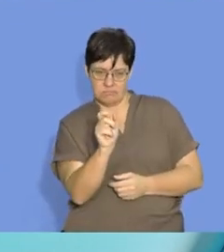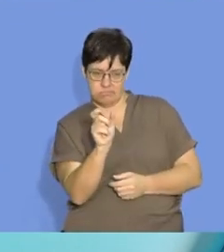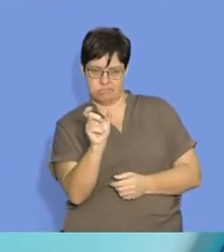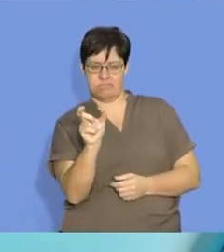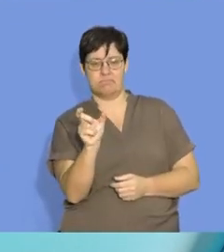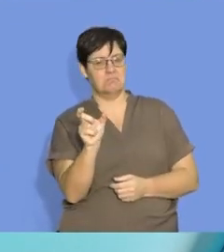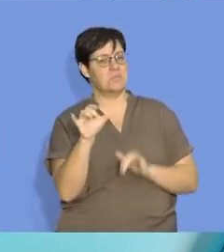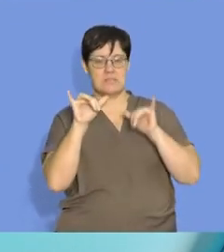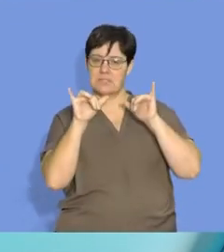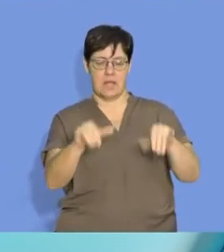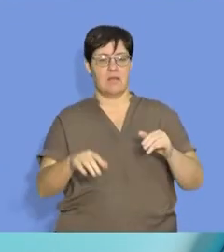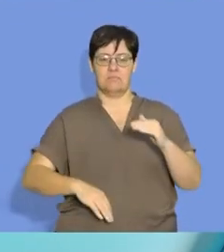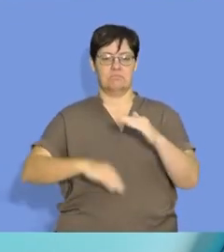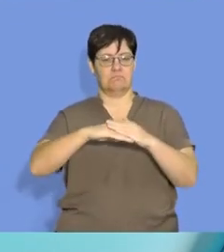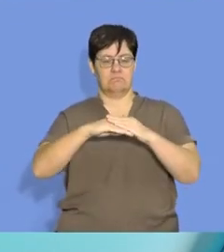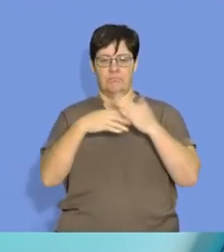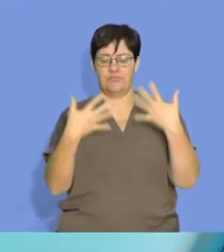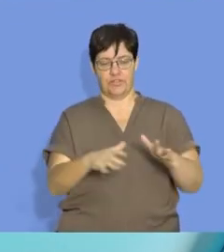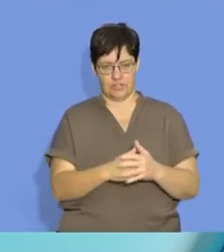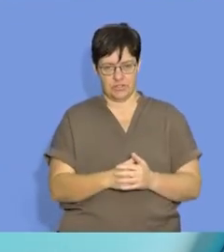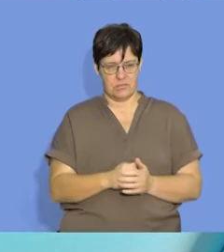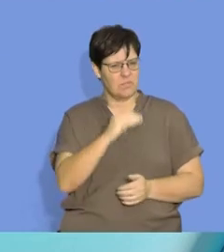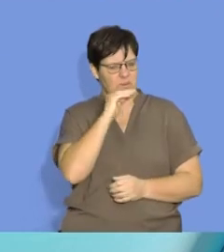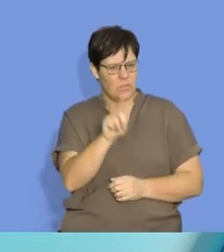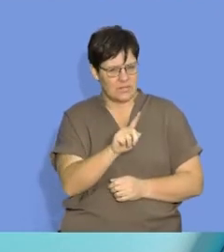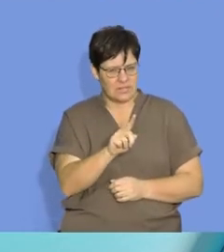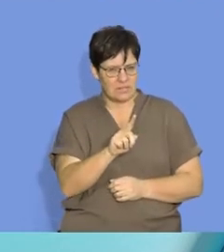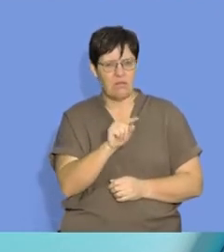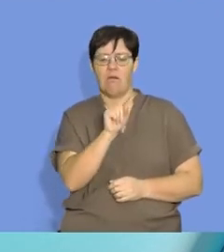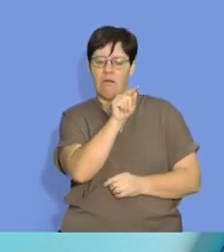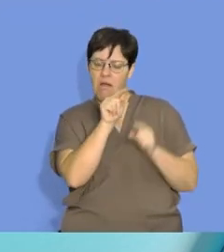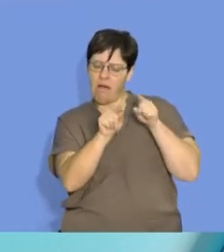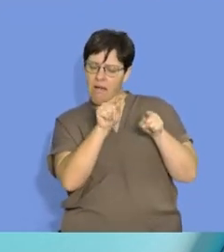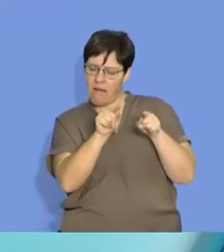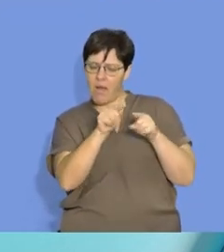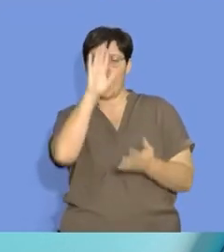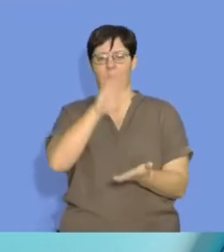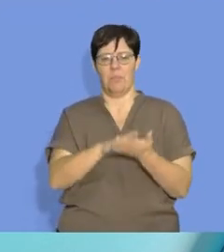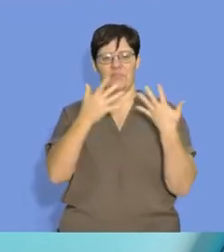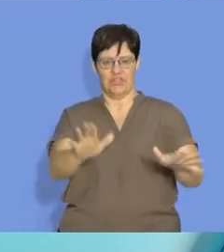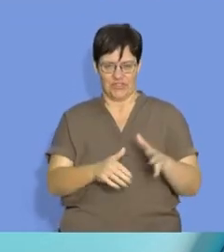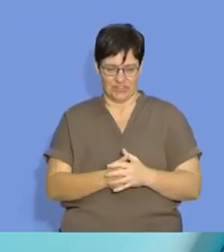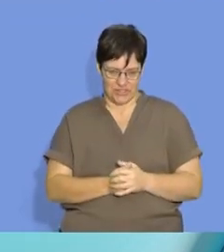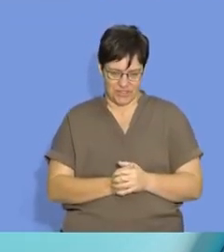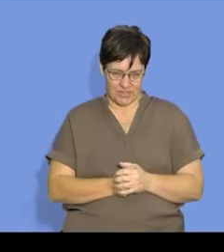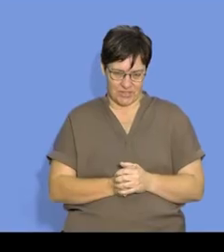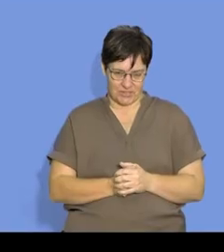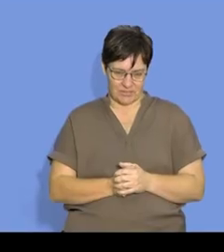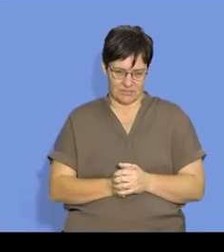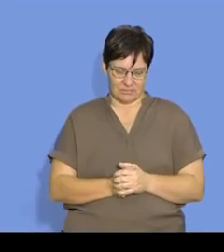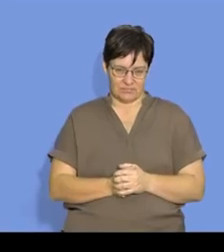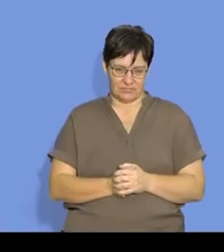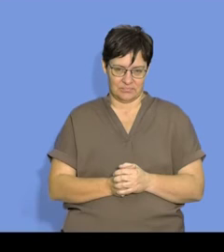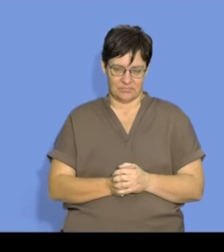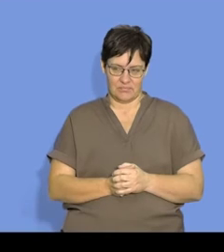stay at the same reading. That means one of our reactants is used up. So, back to